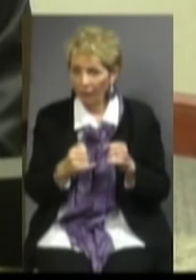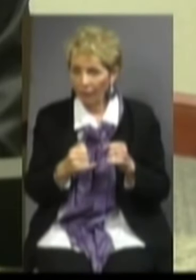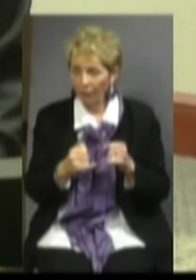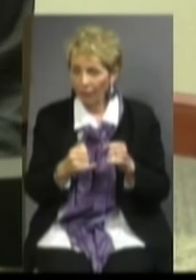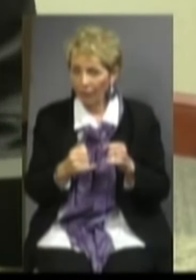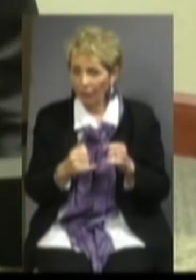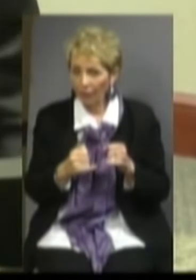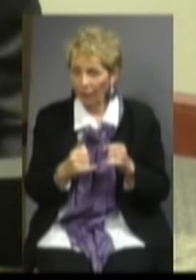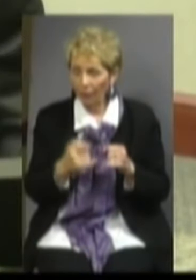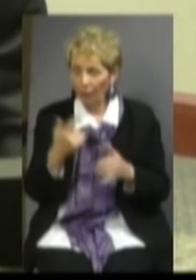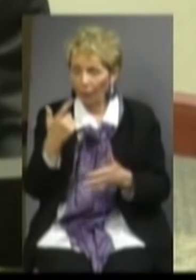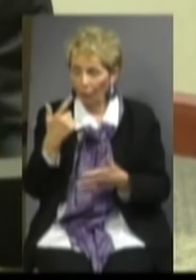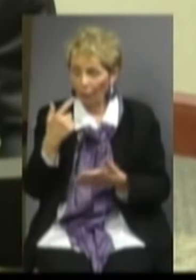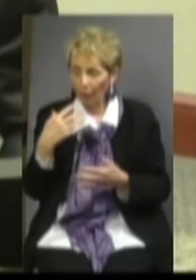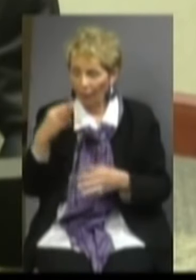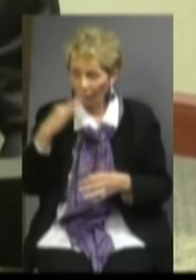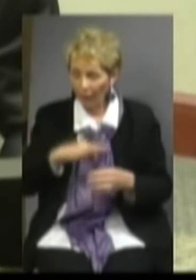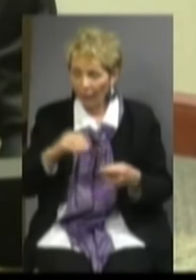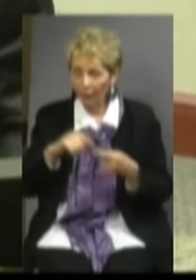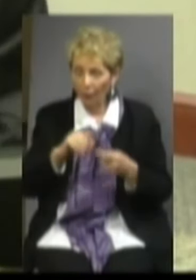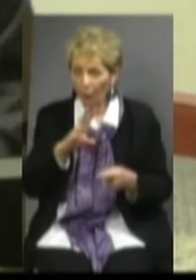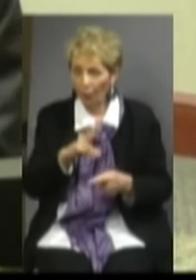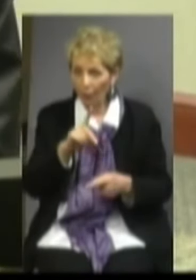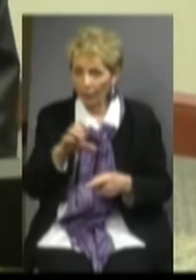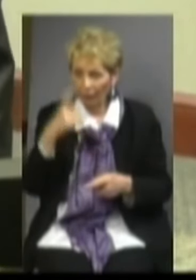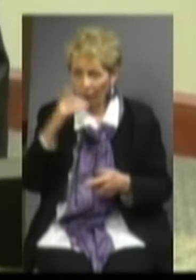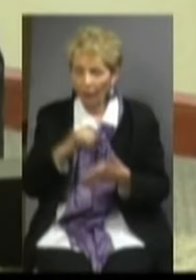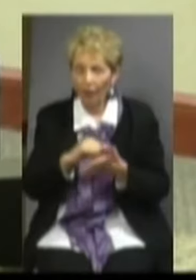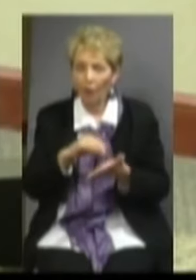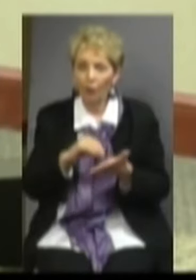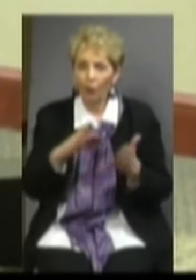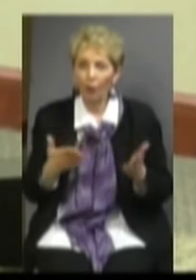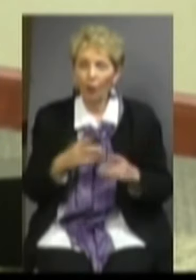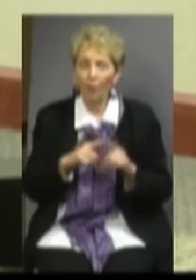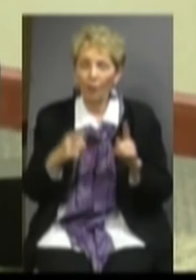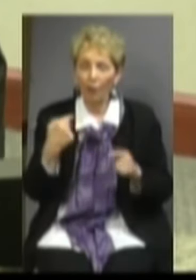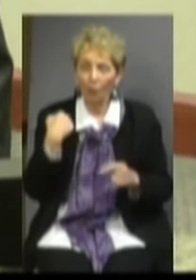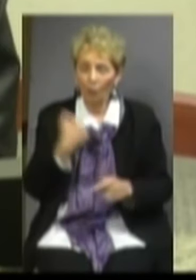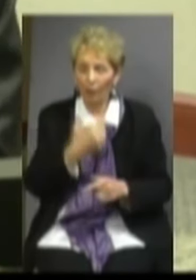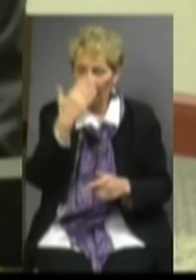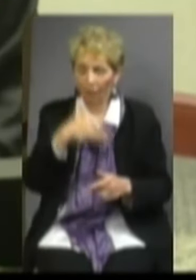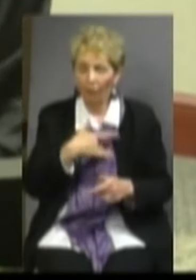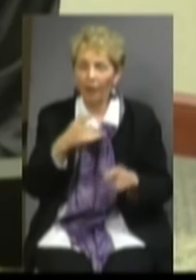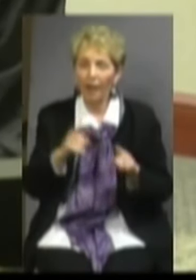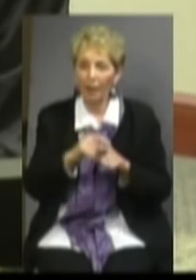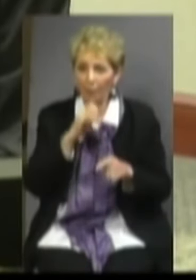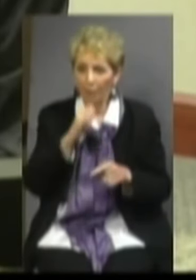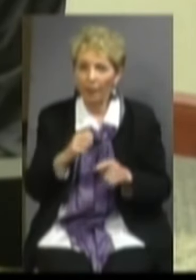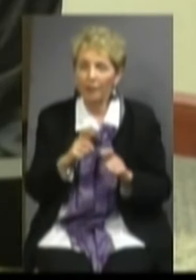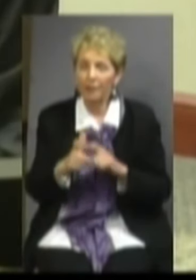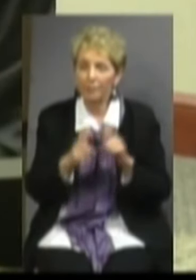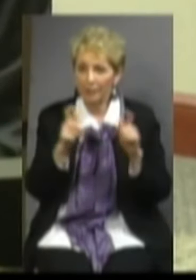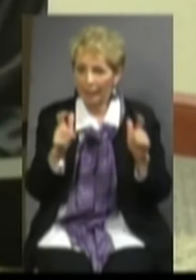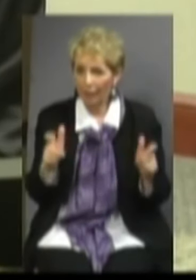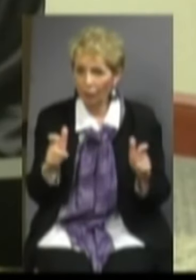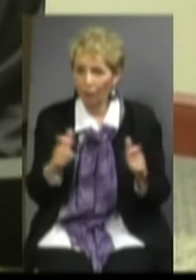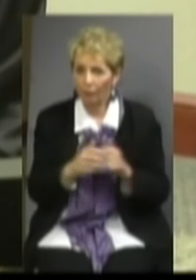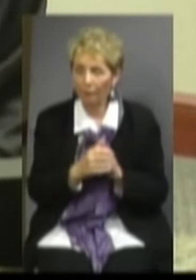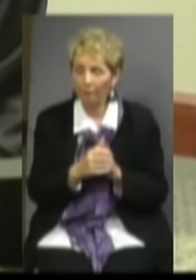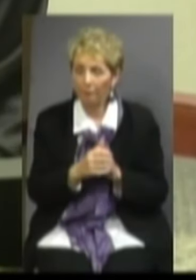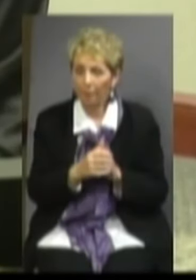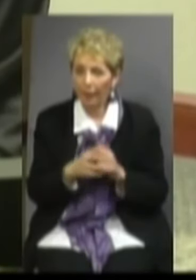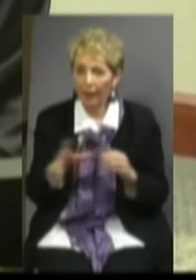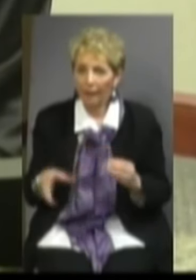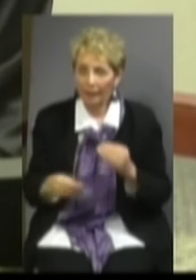the final advantage will be to Western Piedmont Community College for having those students here, but we know that we feel like that it will be substantial. In